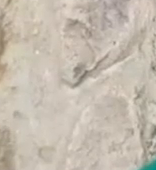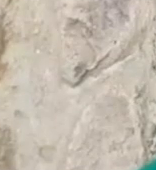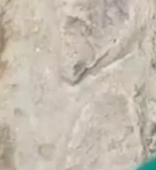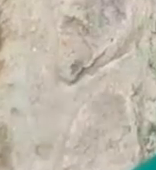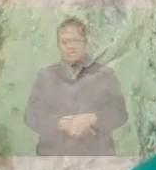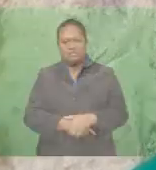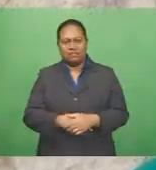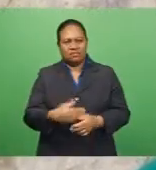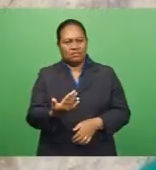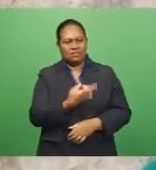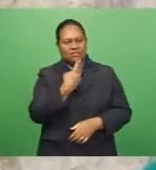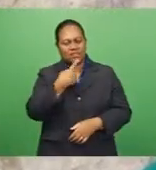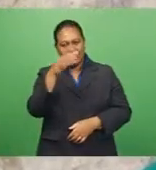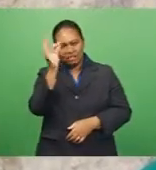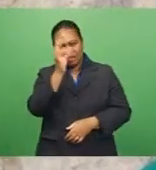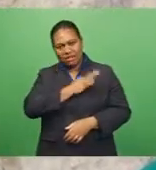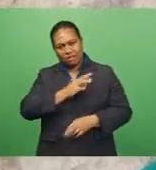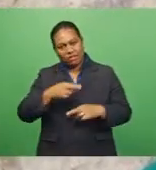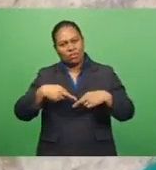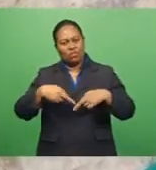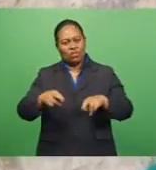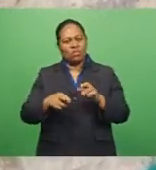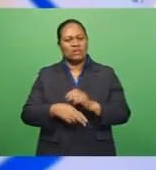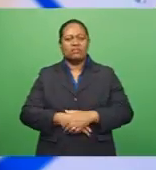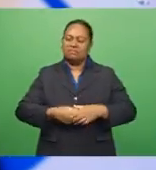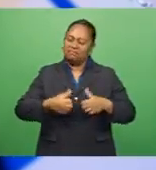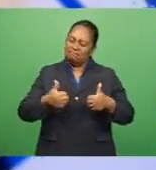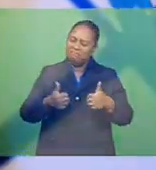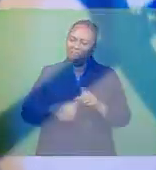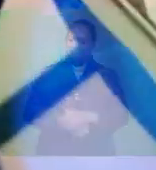I believe these roadwork that we're having recently is good.